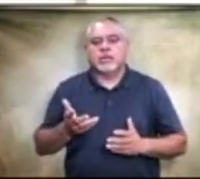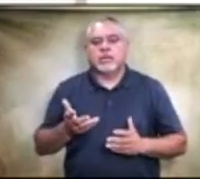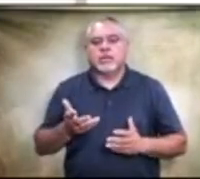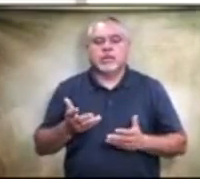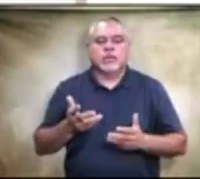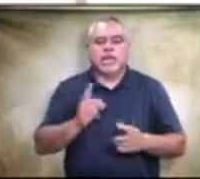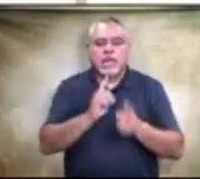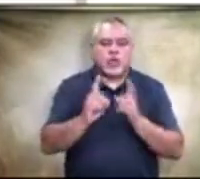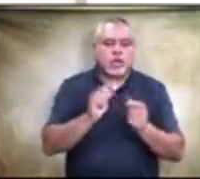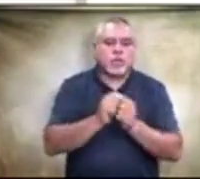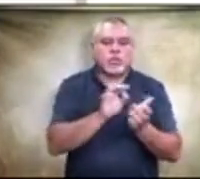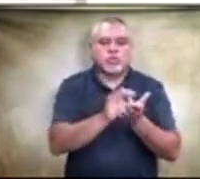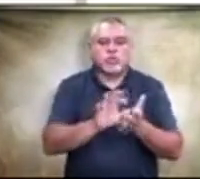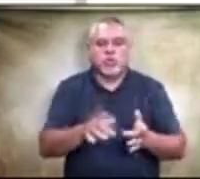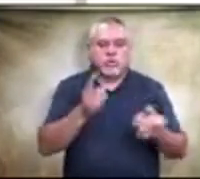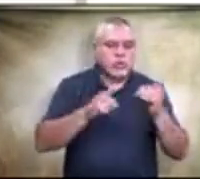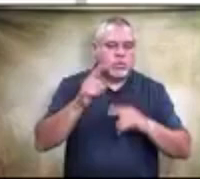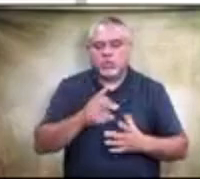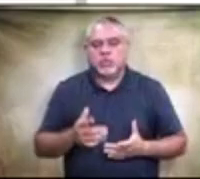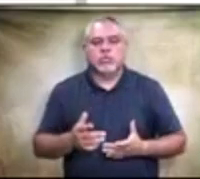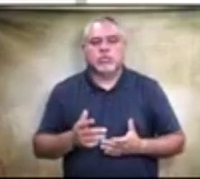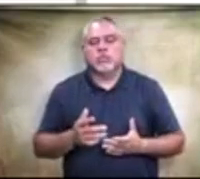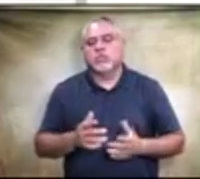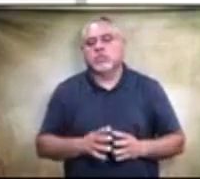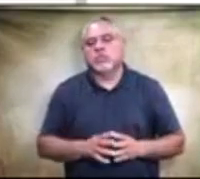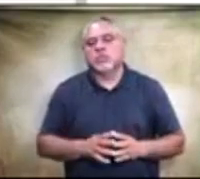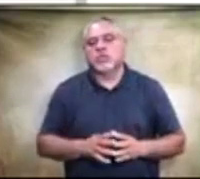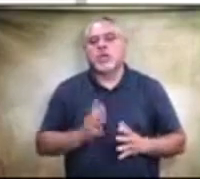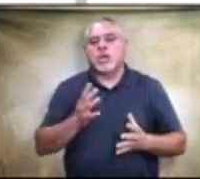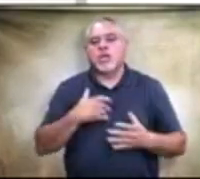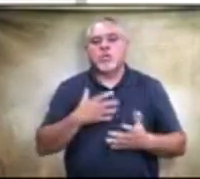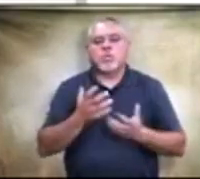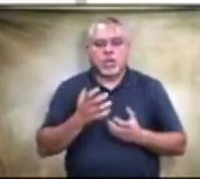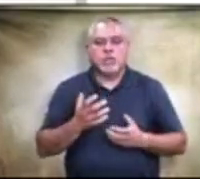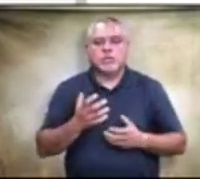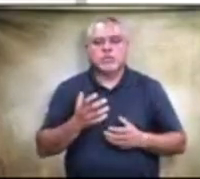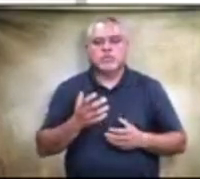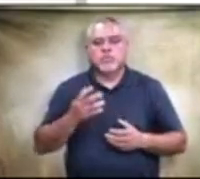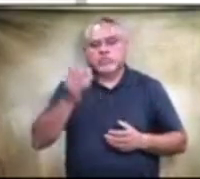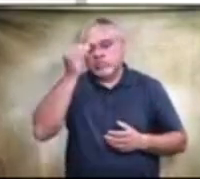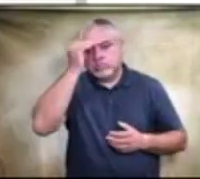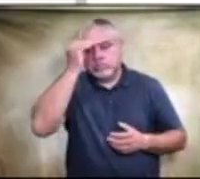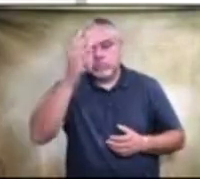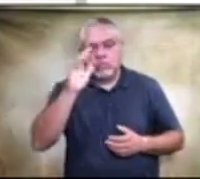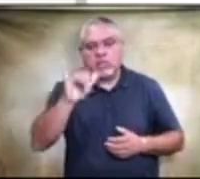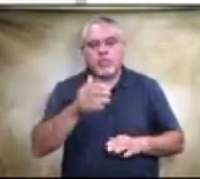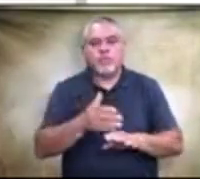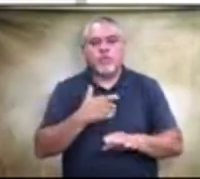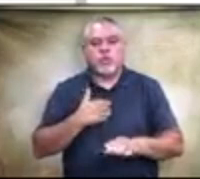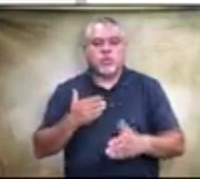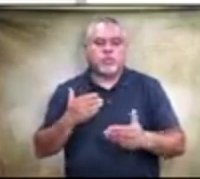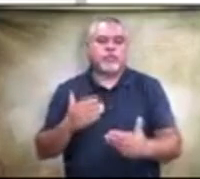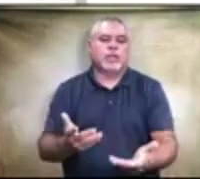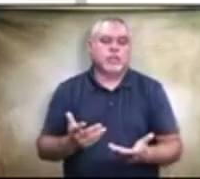we, uh, that was, um, happened independently. So I just wanted to get that part in before we moved ahead. And, uh,